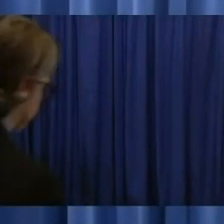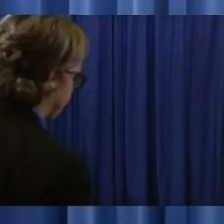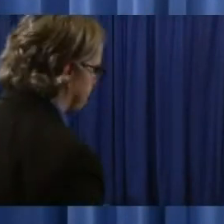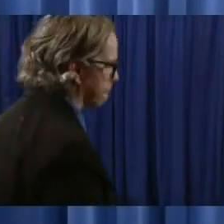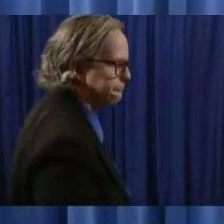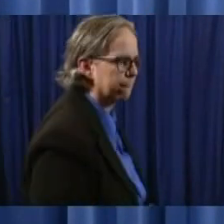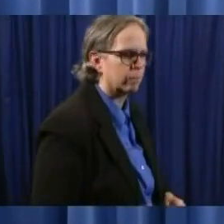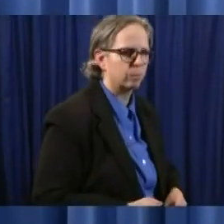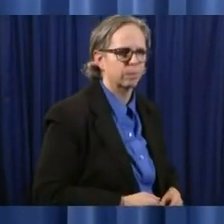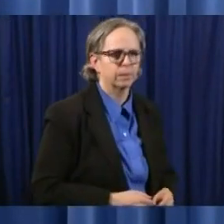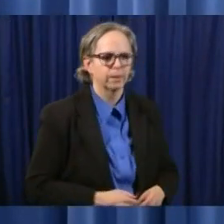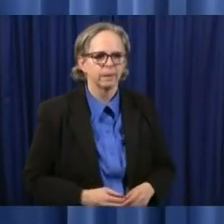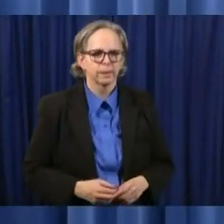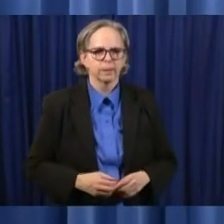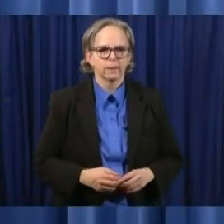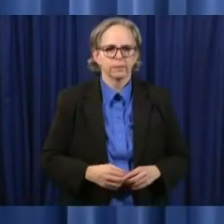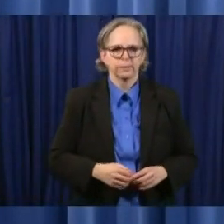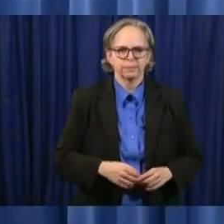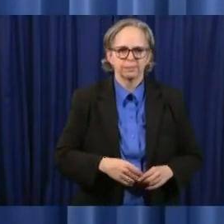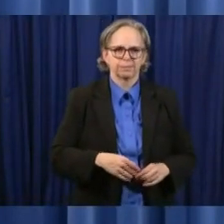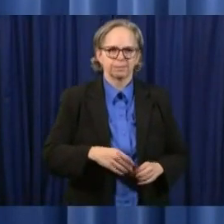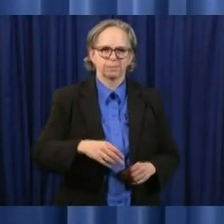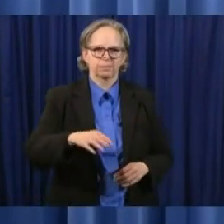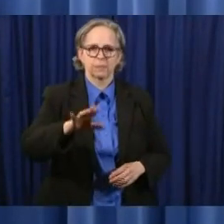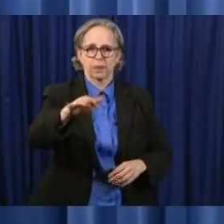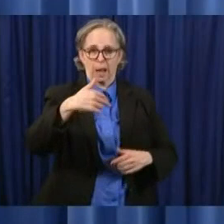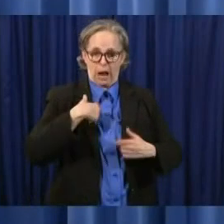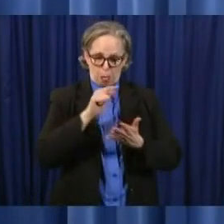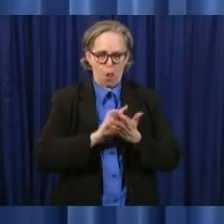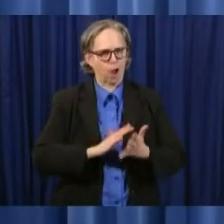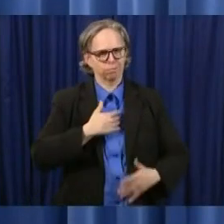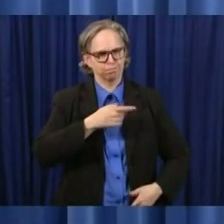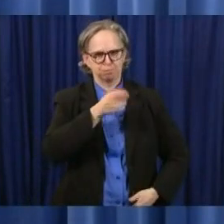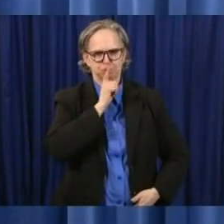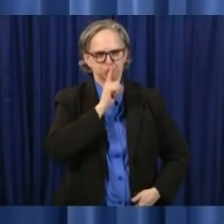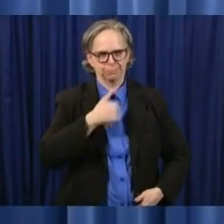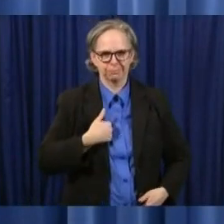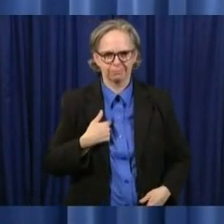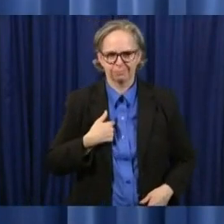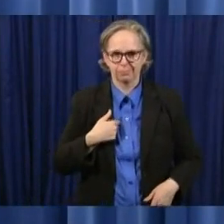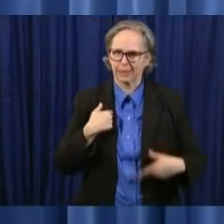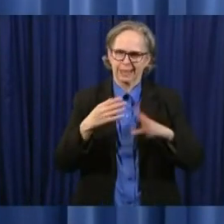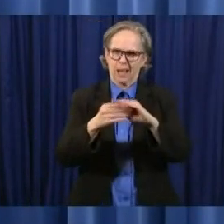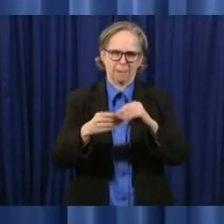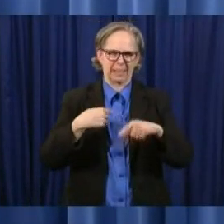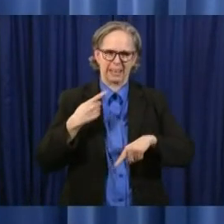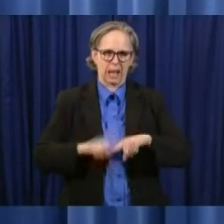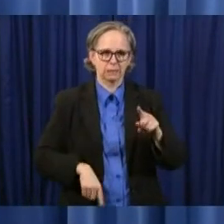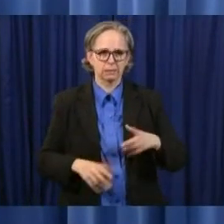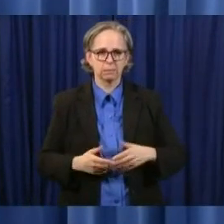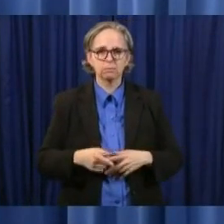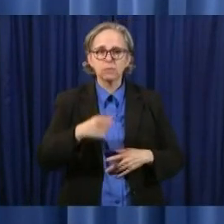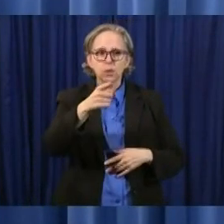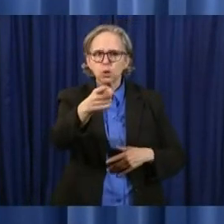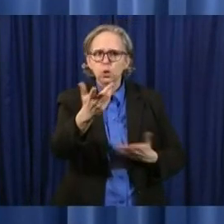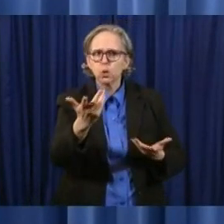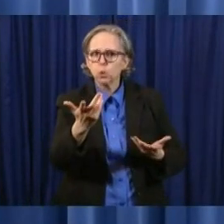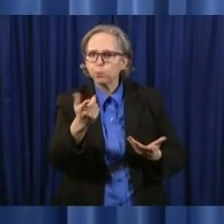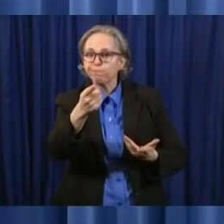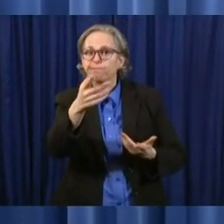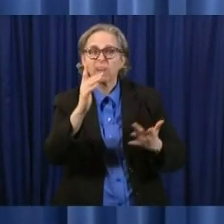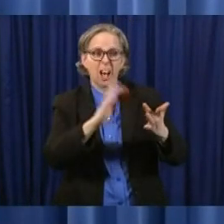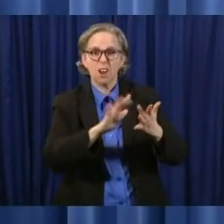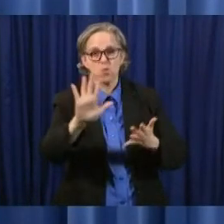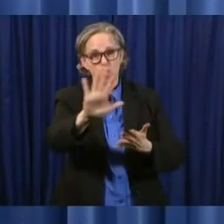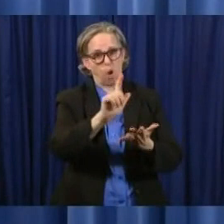would be a you know people should obviously talk talk to their their own lawyer about that um you know this would be an area